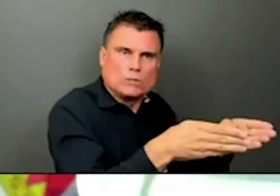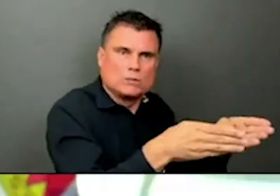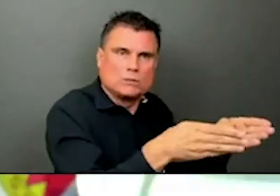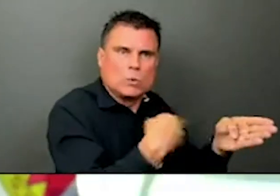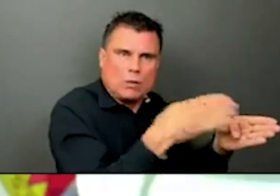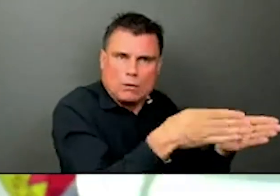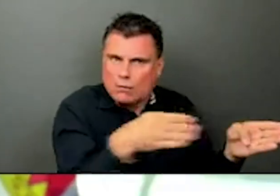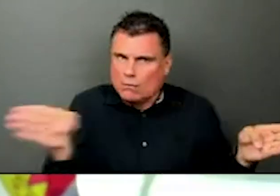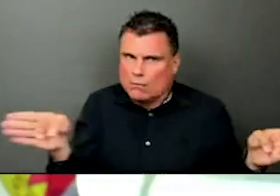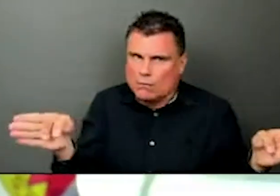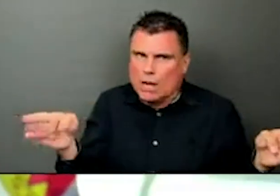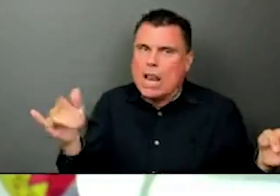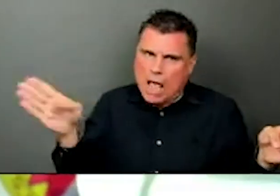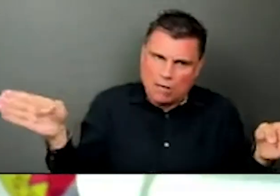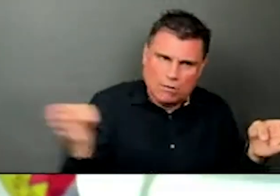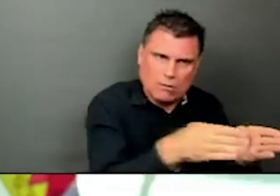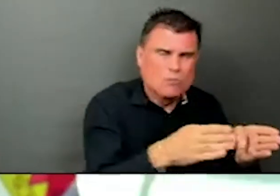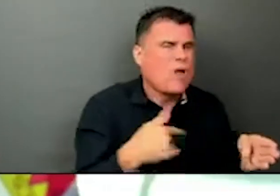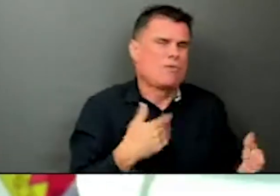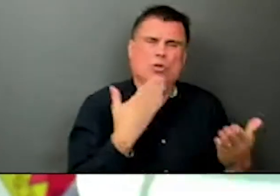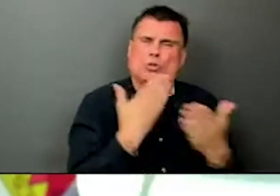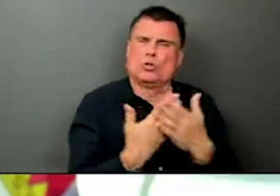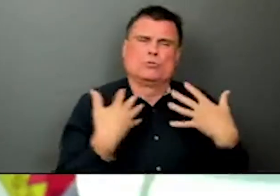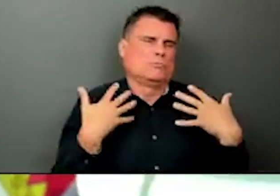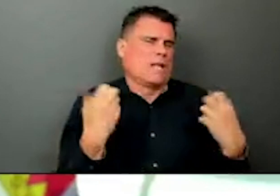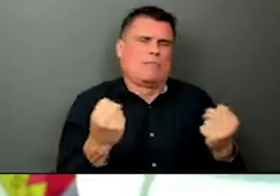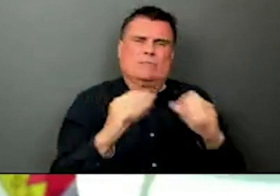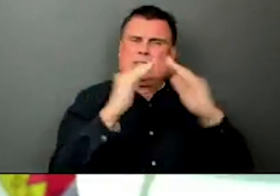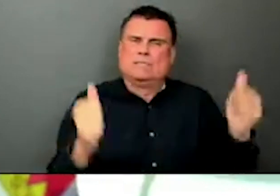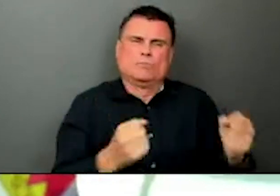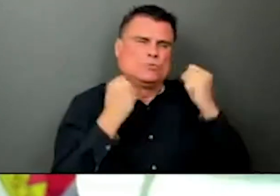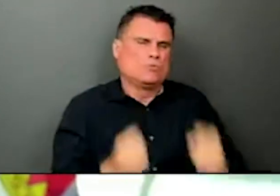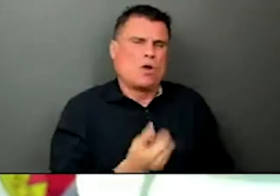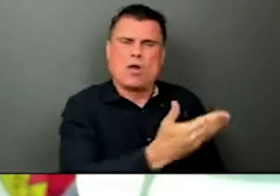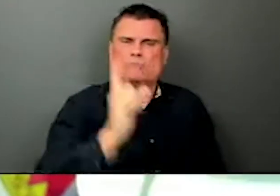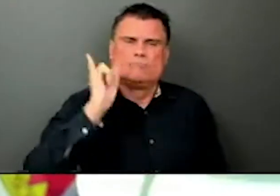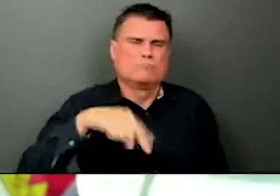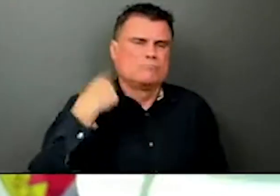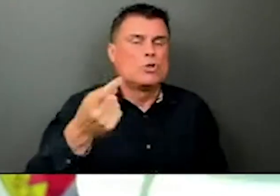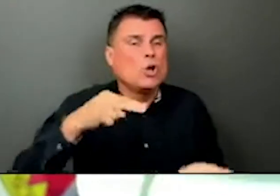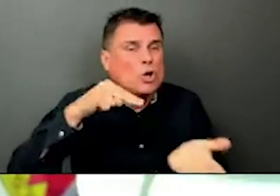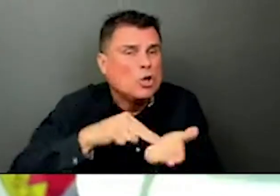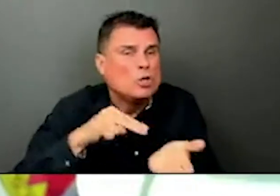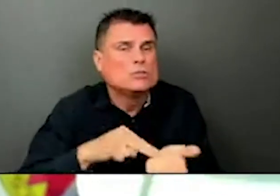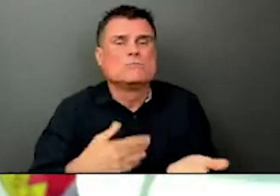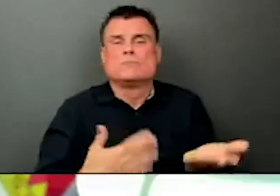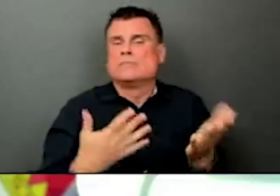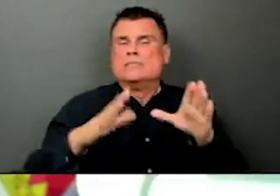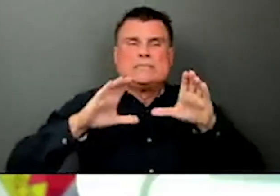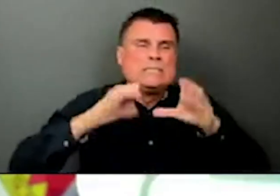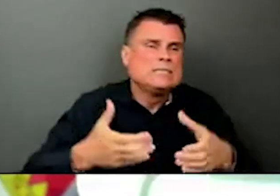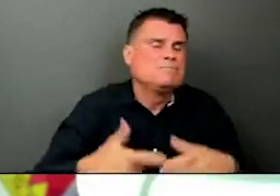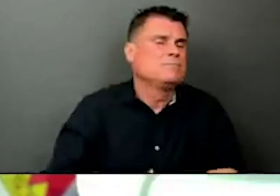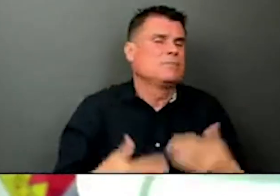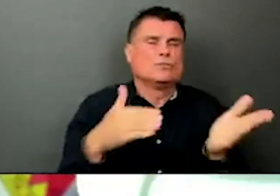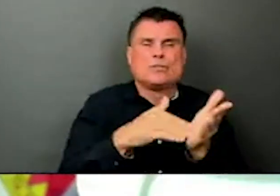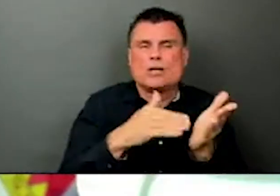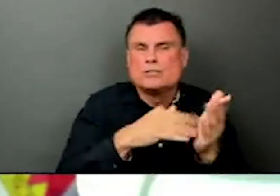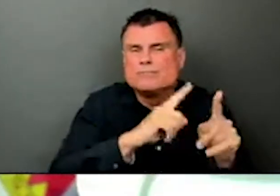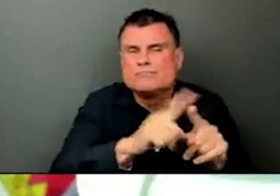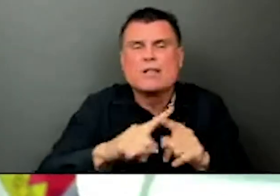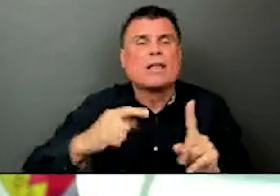officers, monitor, prevent and control communicable diseases every day. Indeed, normally they do it so well